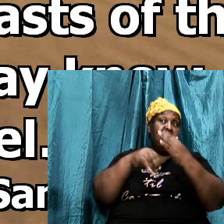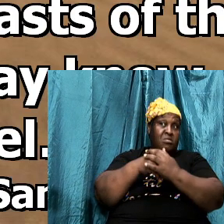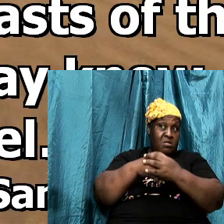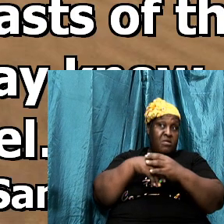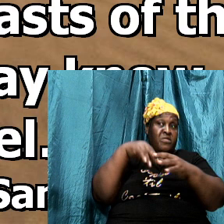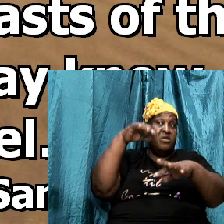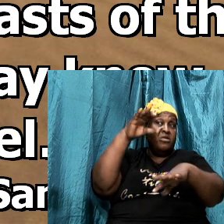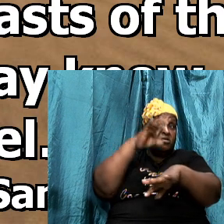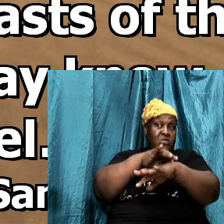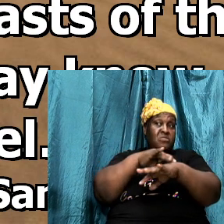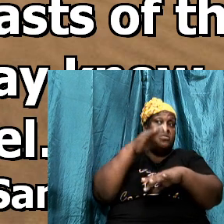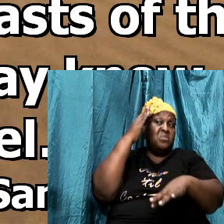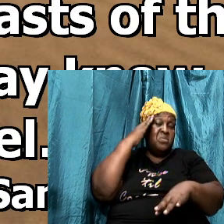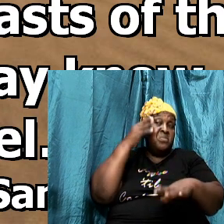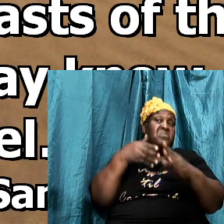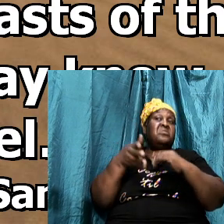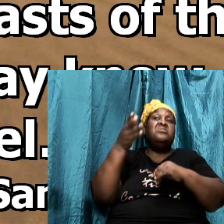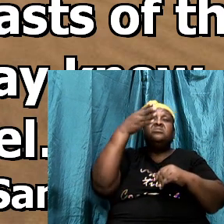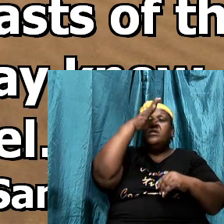in Israel.